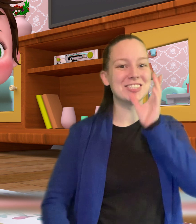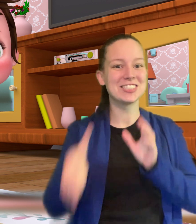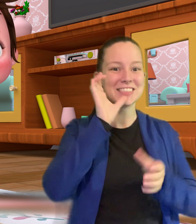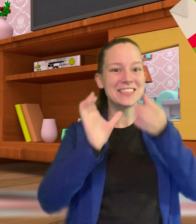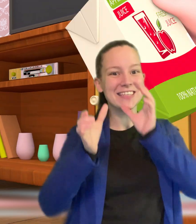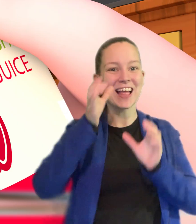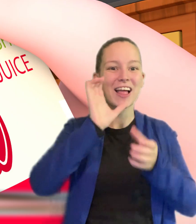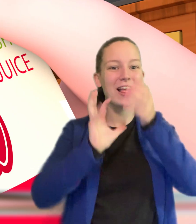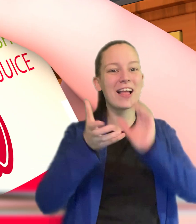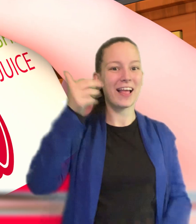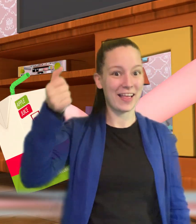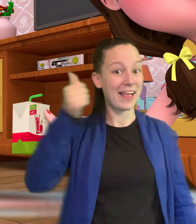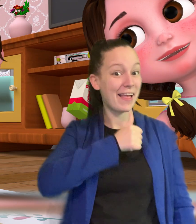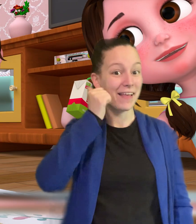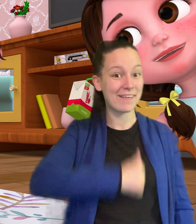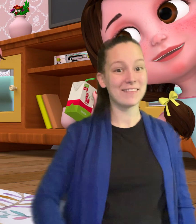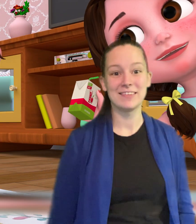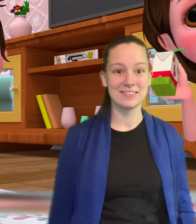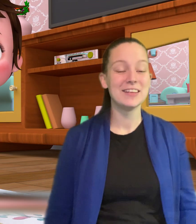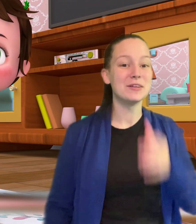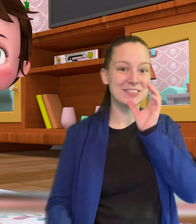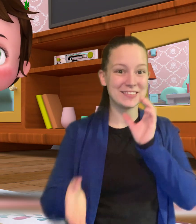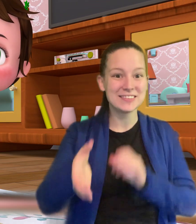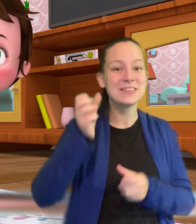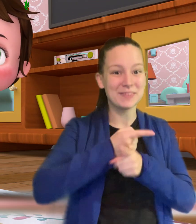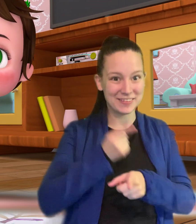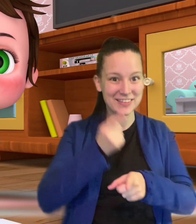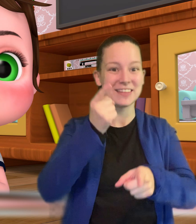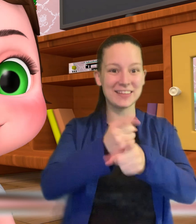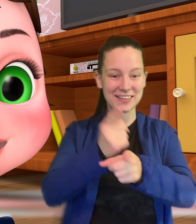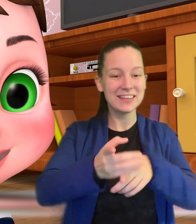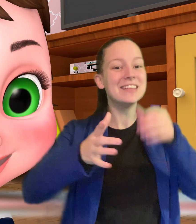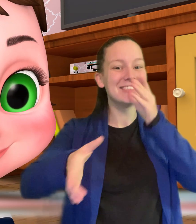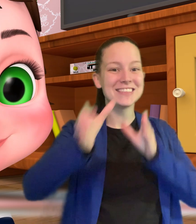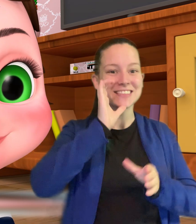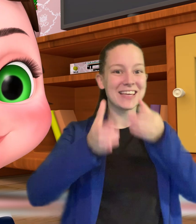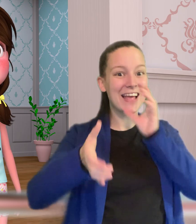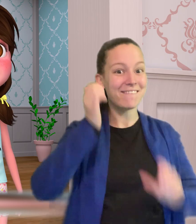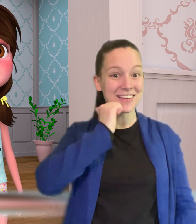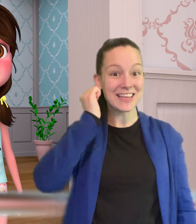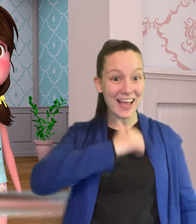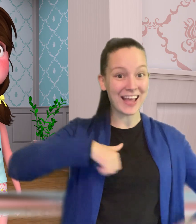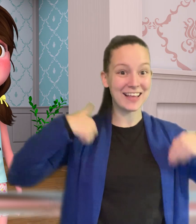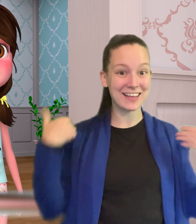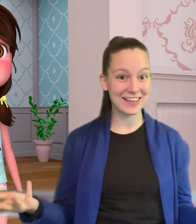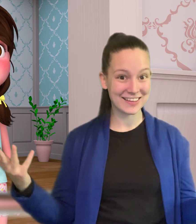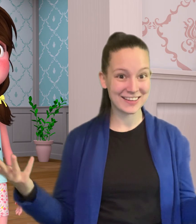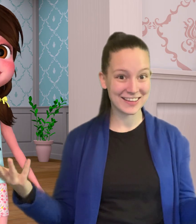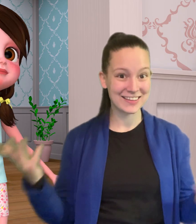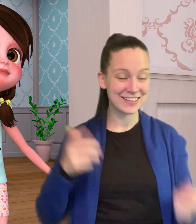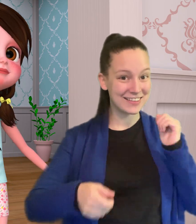properly Drink it every day Properly, properly, properly, properly Drink it every day